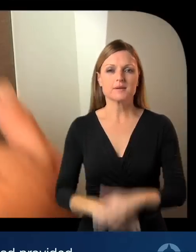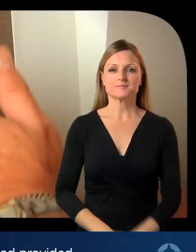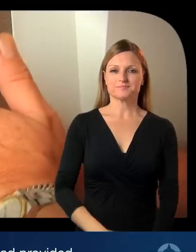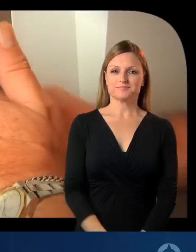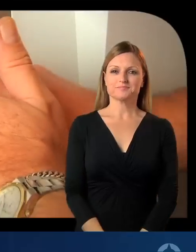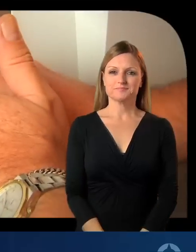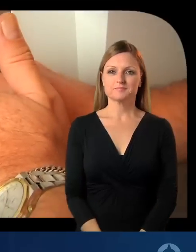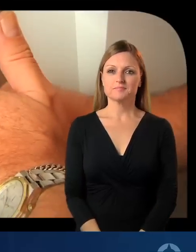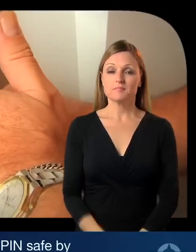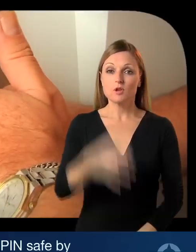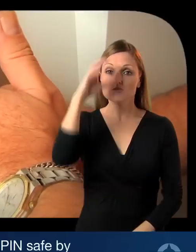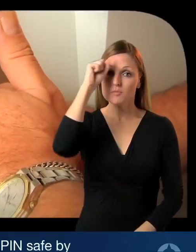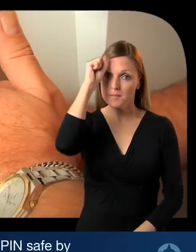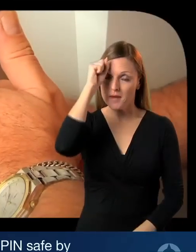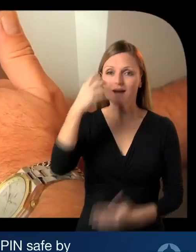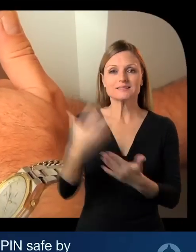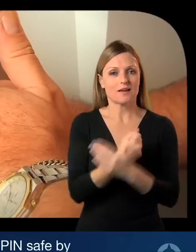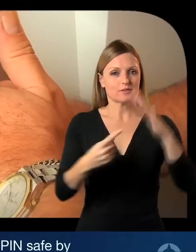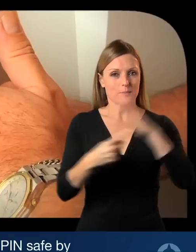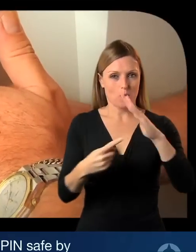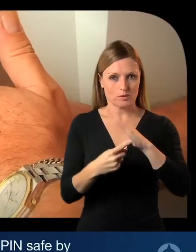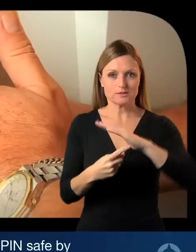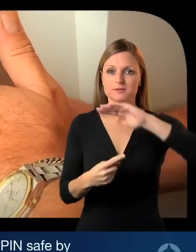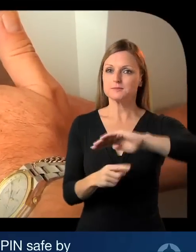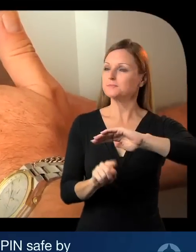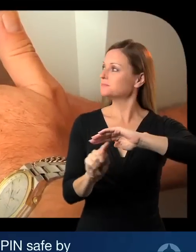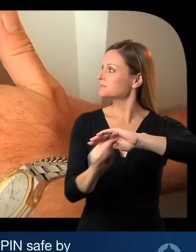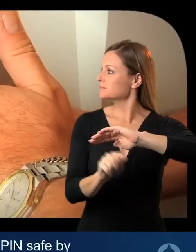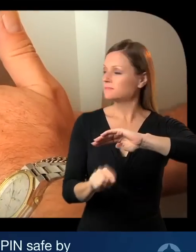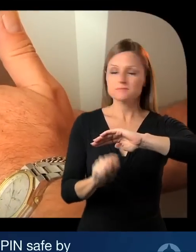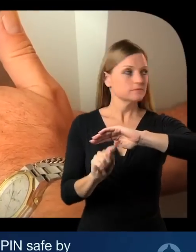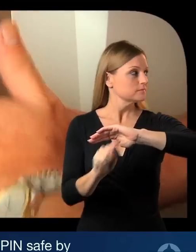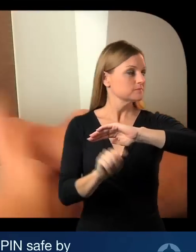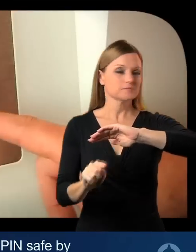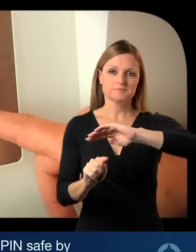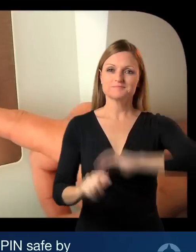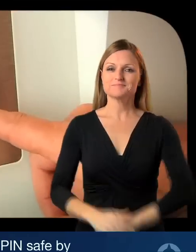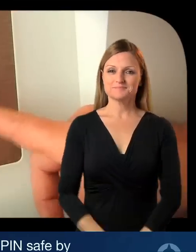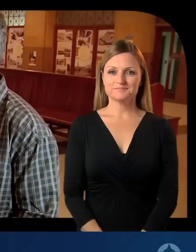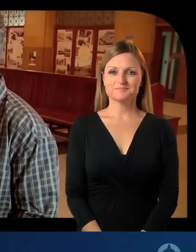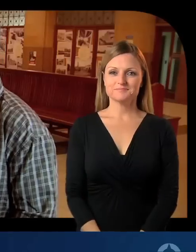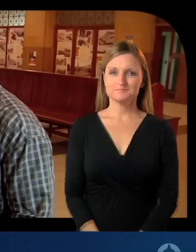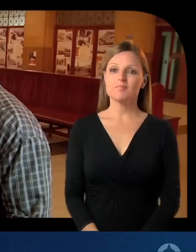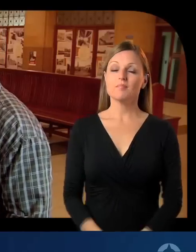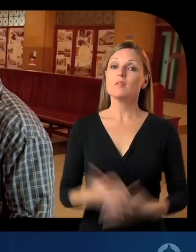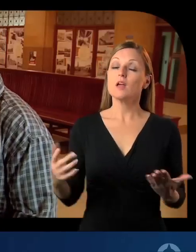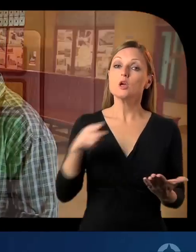provided. Make sure you always keep your pin safe by covering the pin pad during this step.